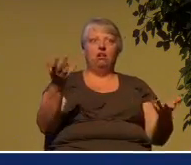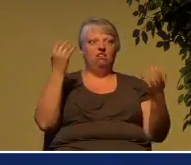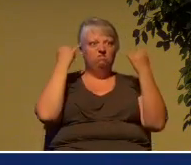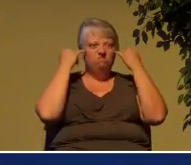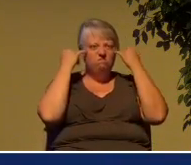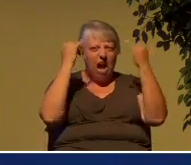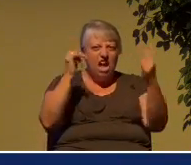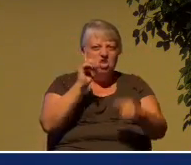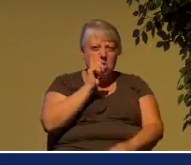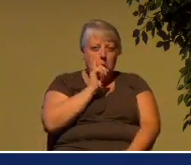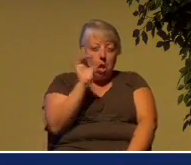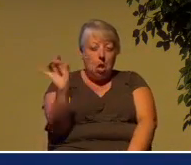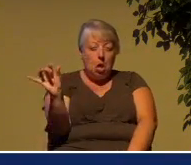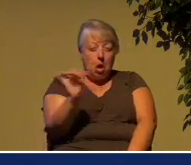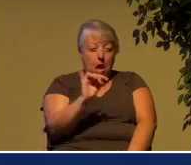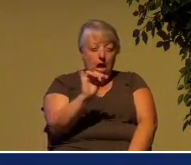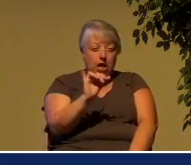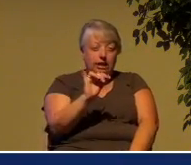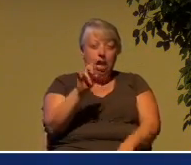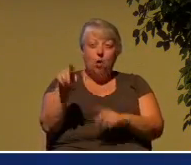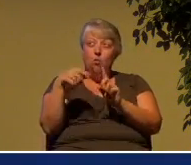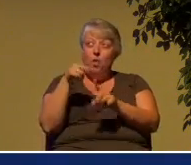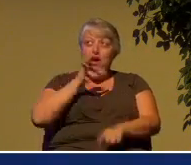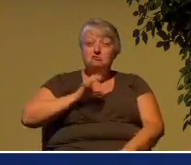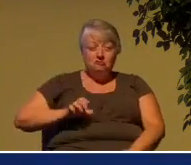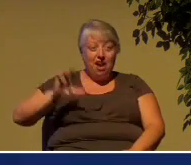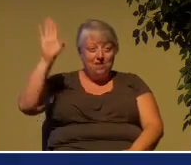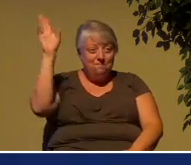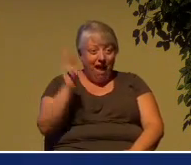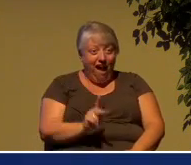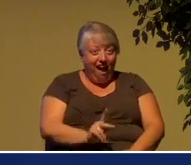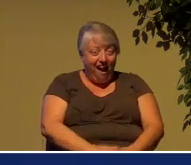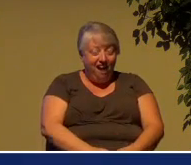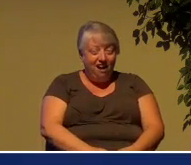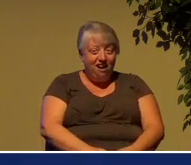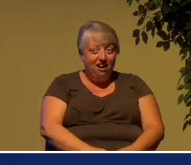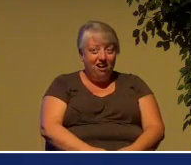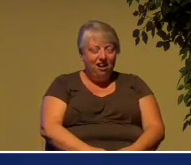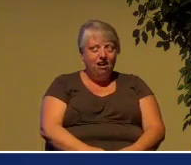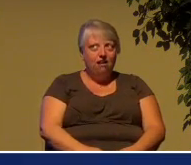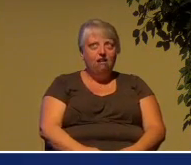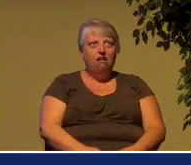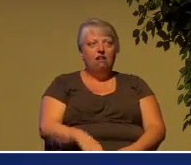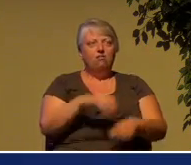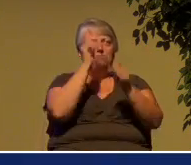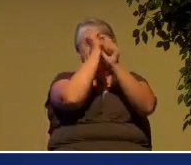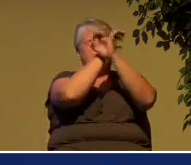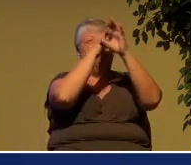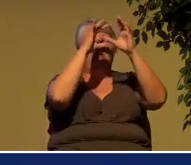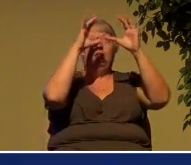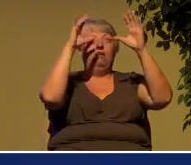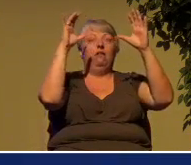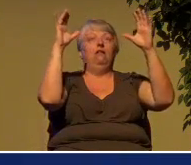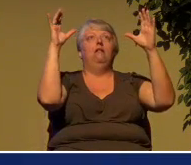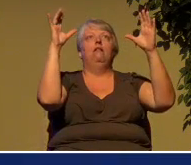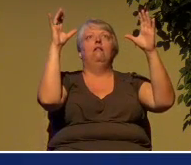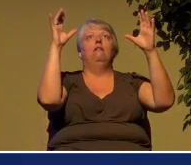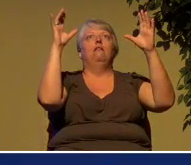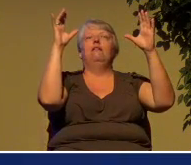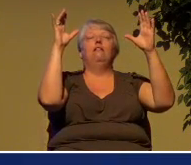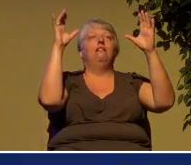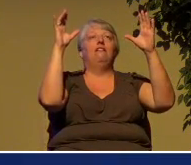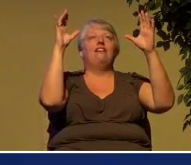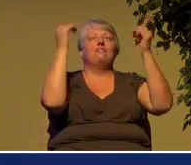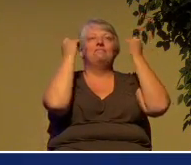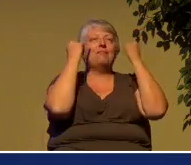like on the day of Christ's return? I mean, I can't even begin to picture this, can you? The voice of the